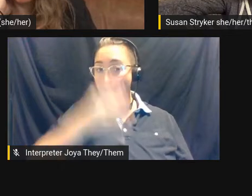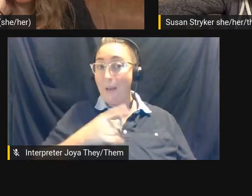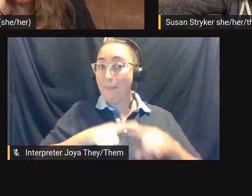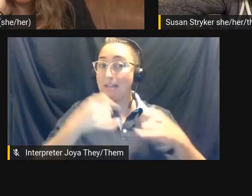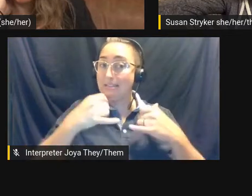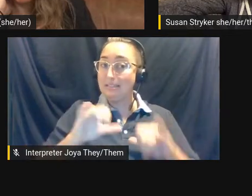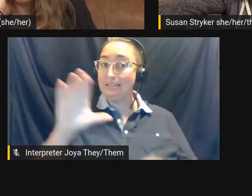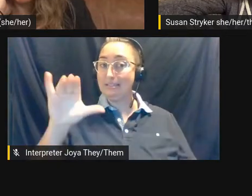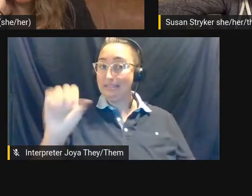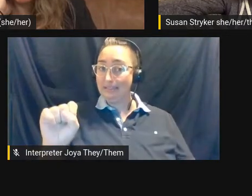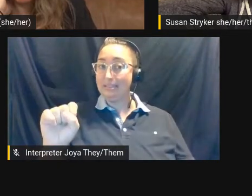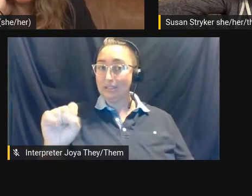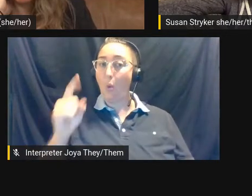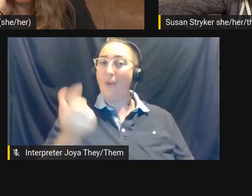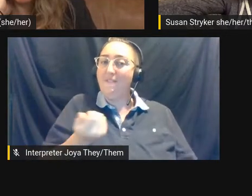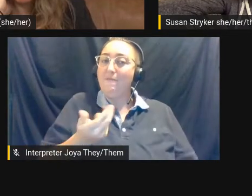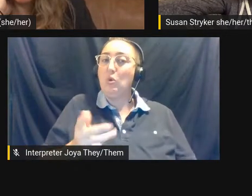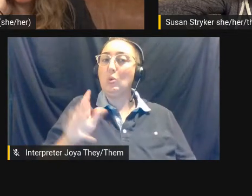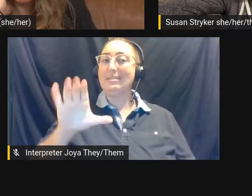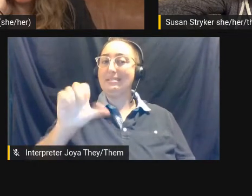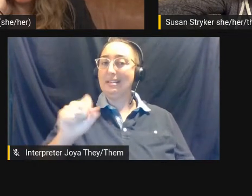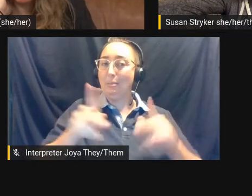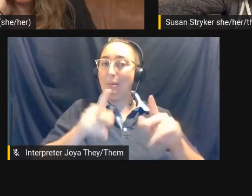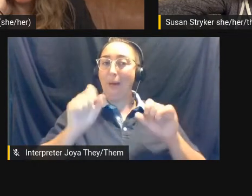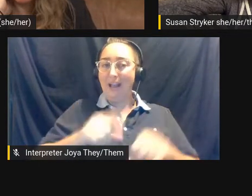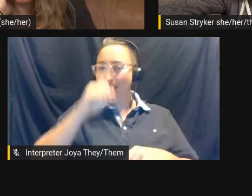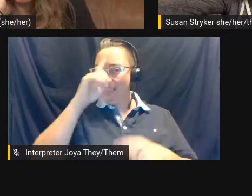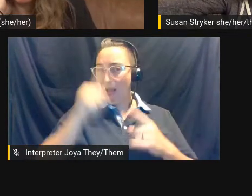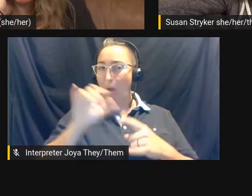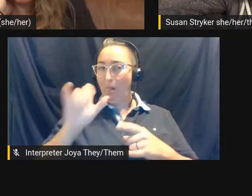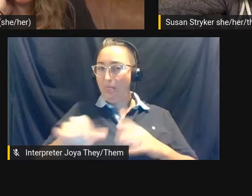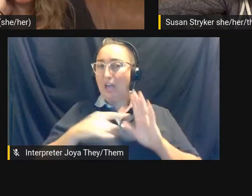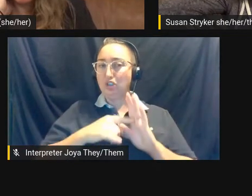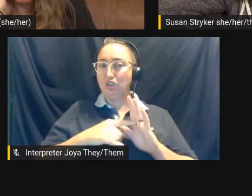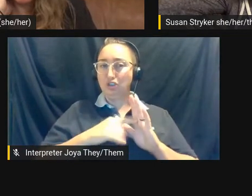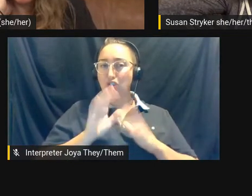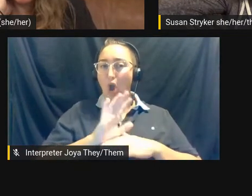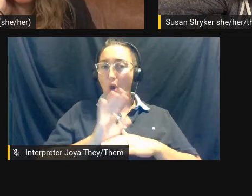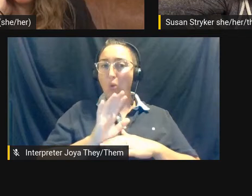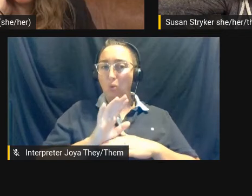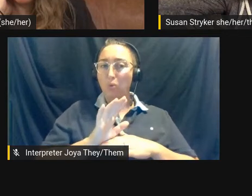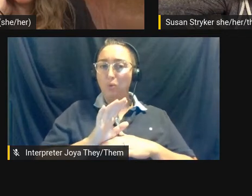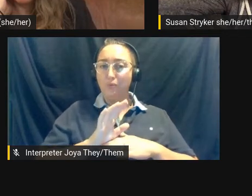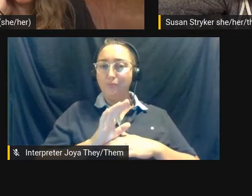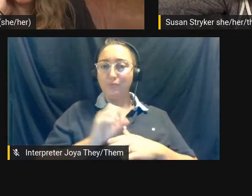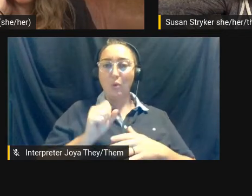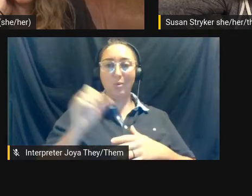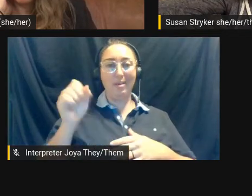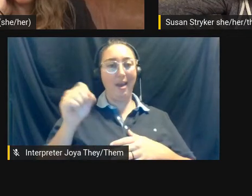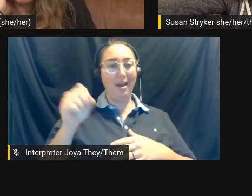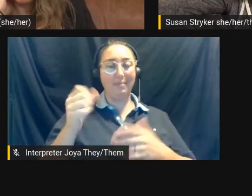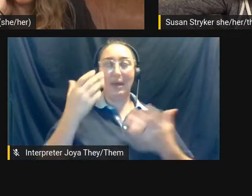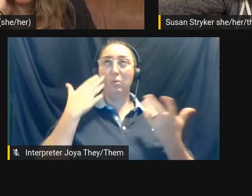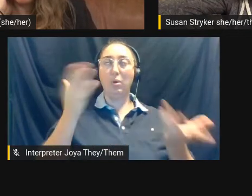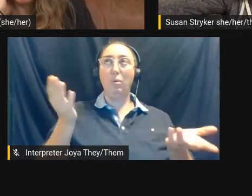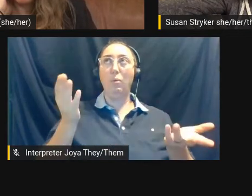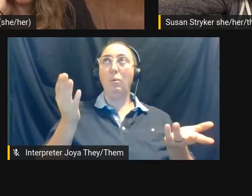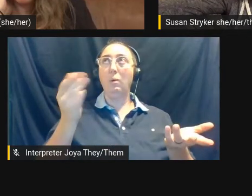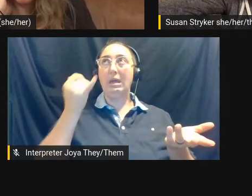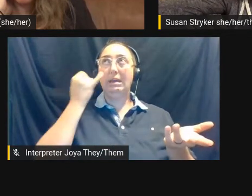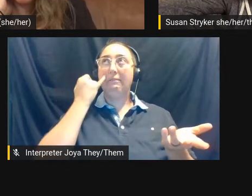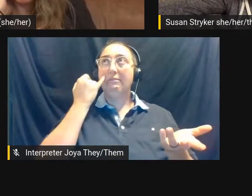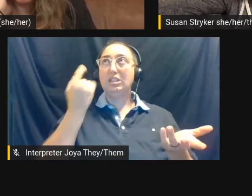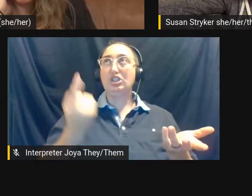cisgender characters that I can think of on the show, um, so yeah, I don't know if it's